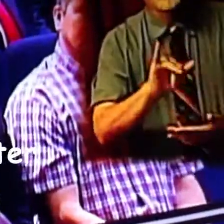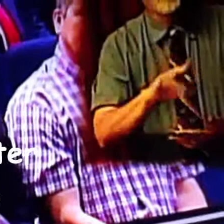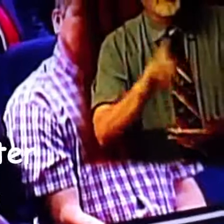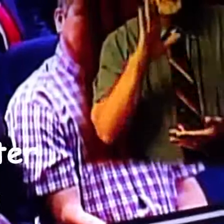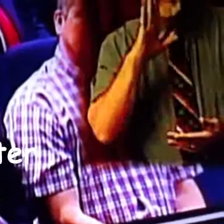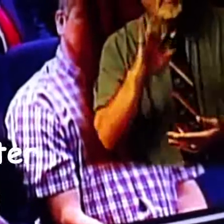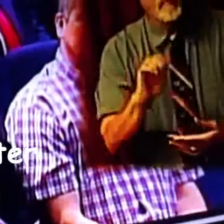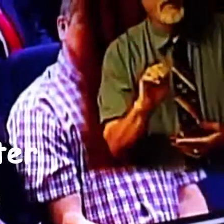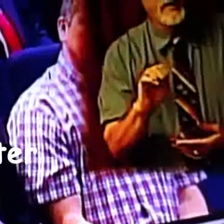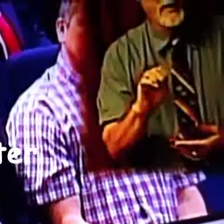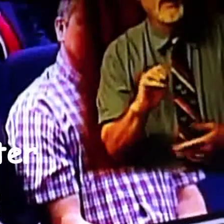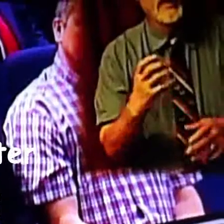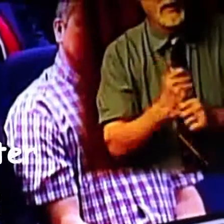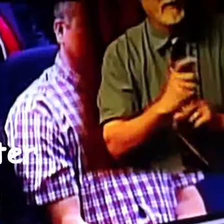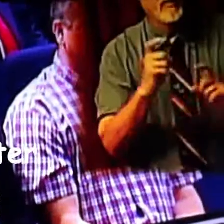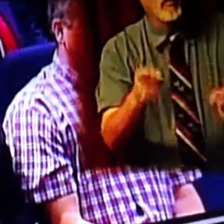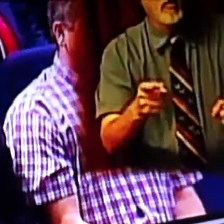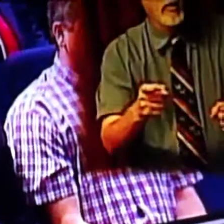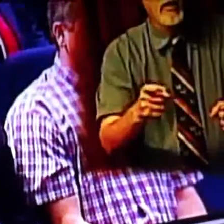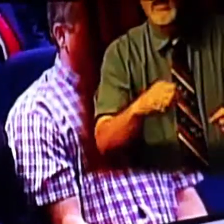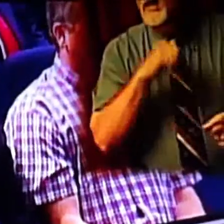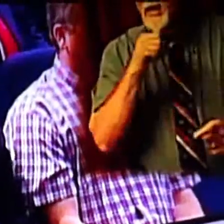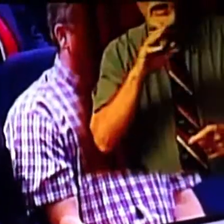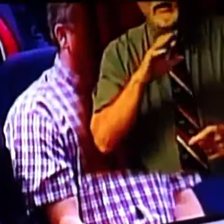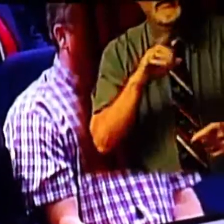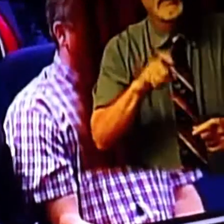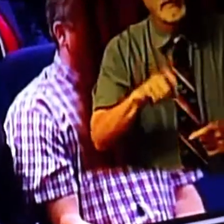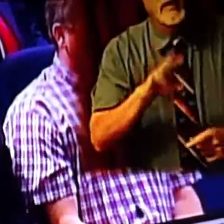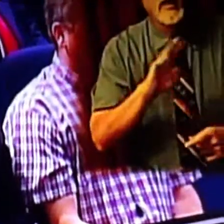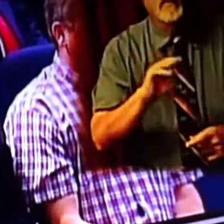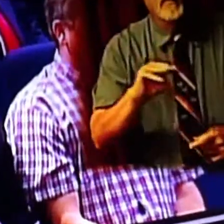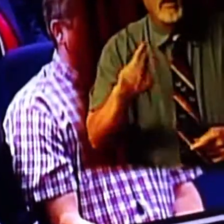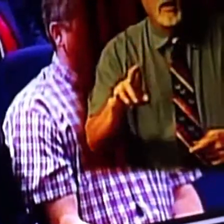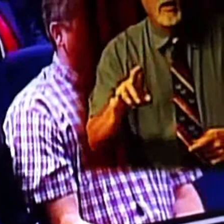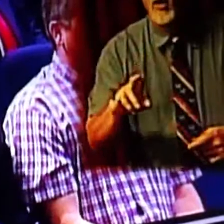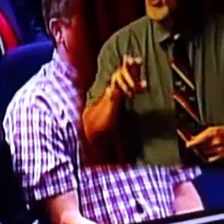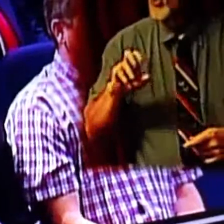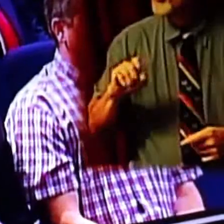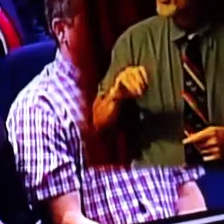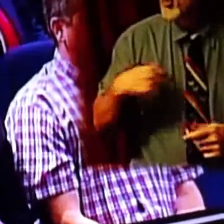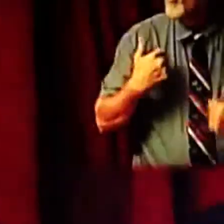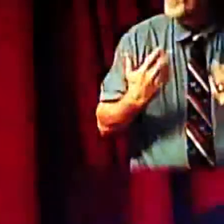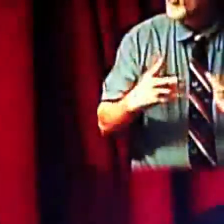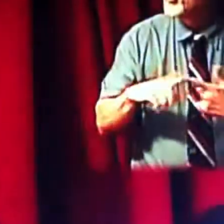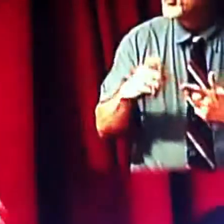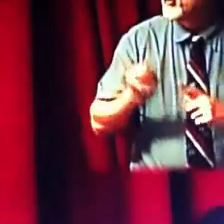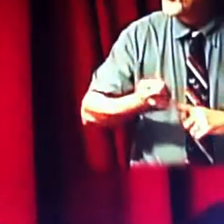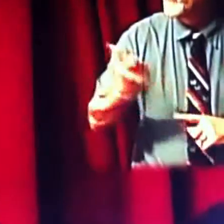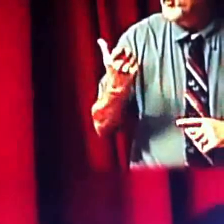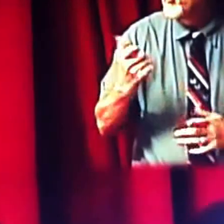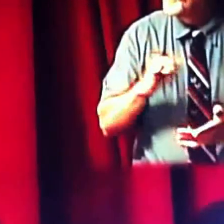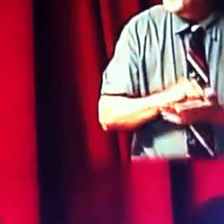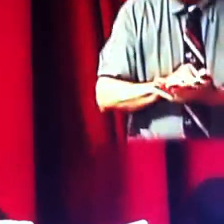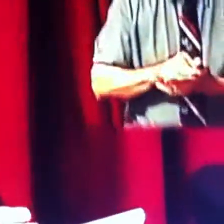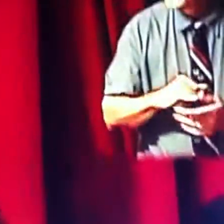the get the award, not necessarily MMR. Okay, so I'm going to make a motion to remove